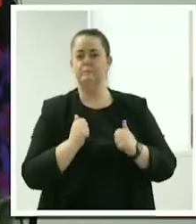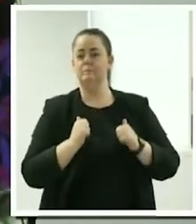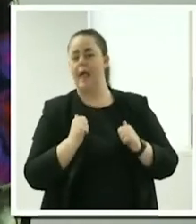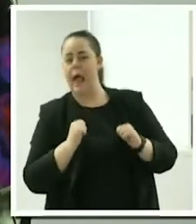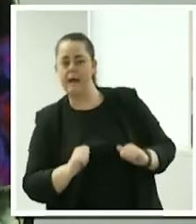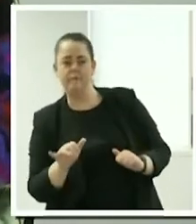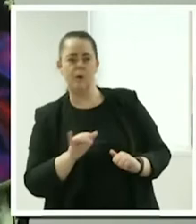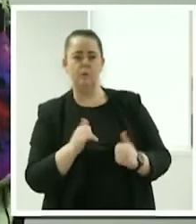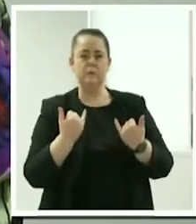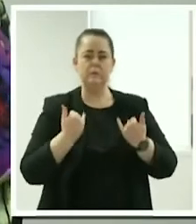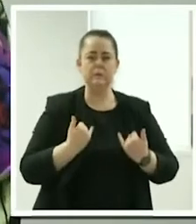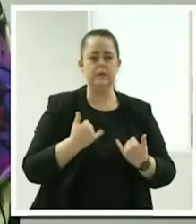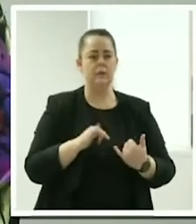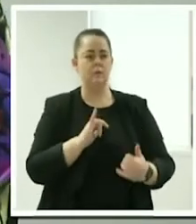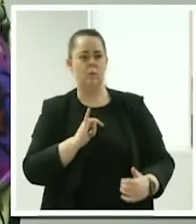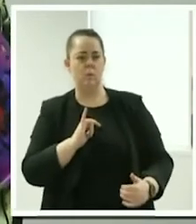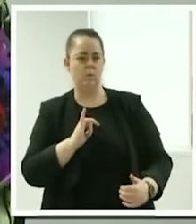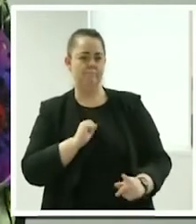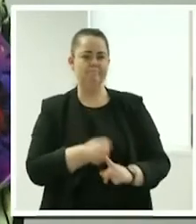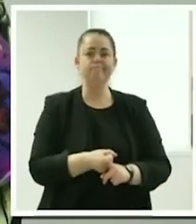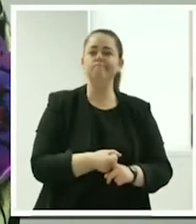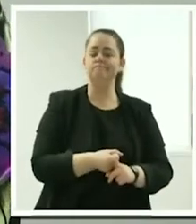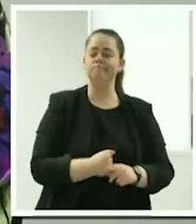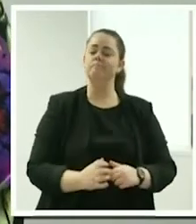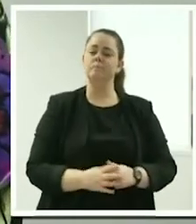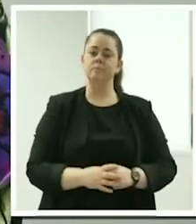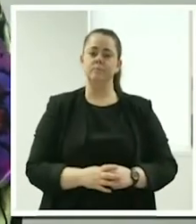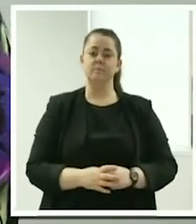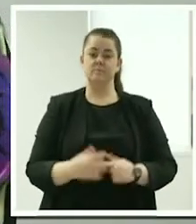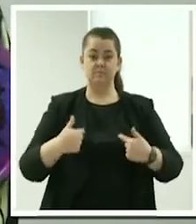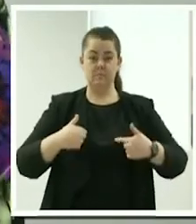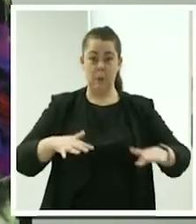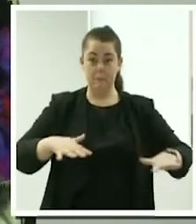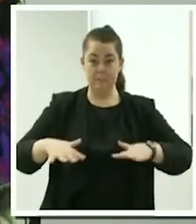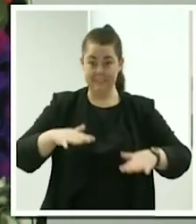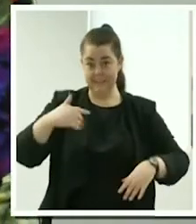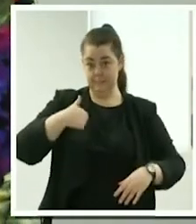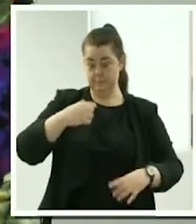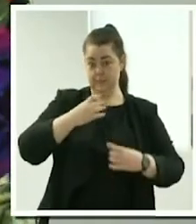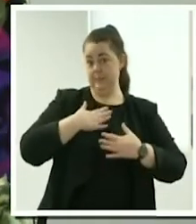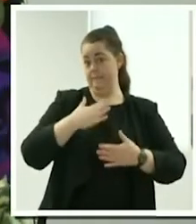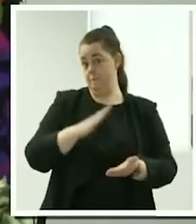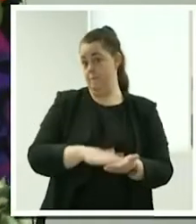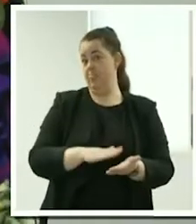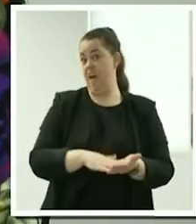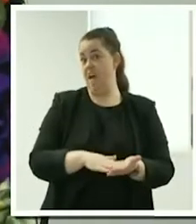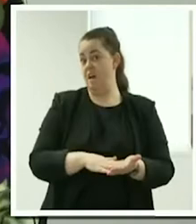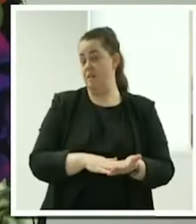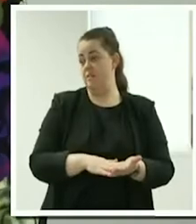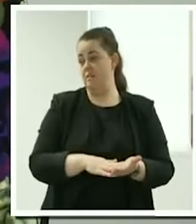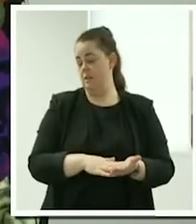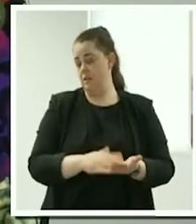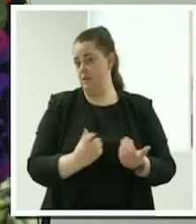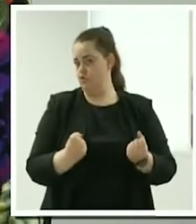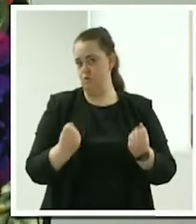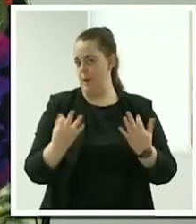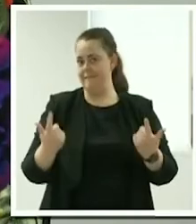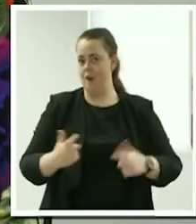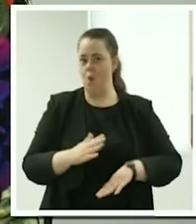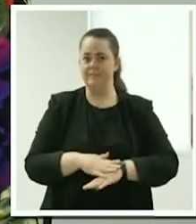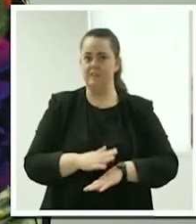yeah being a busy mum I don't really have a lot of time but I do try to